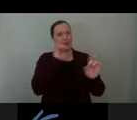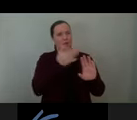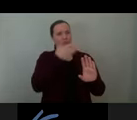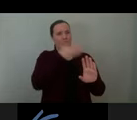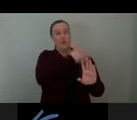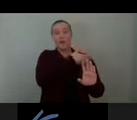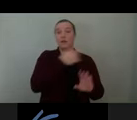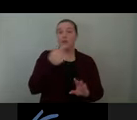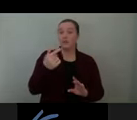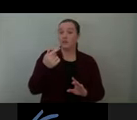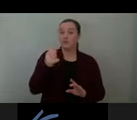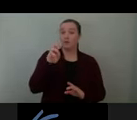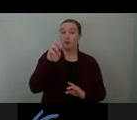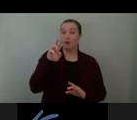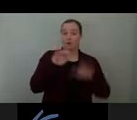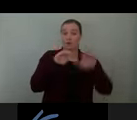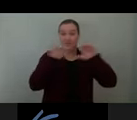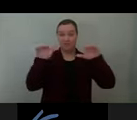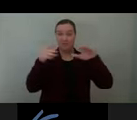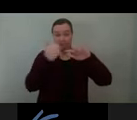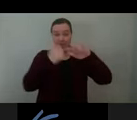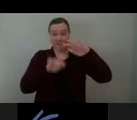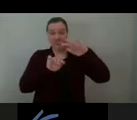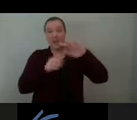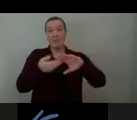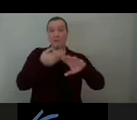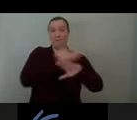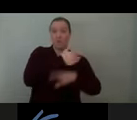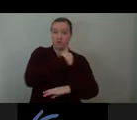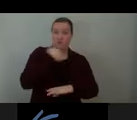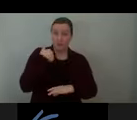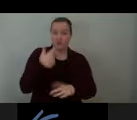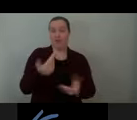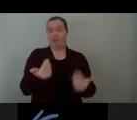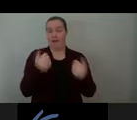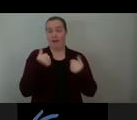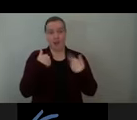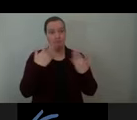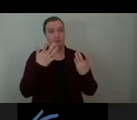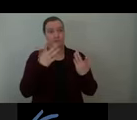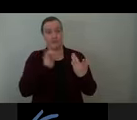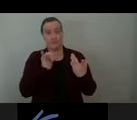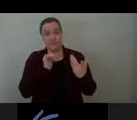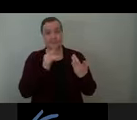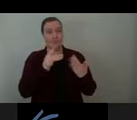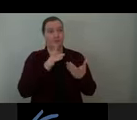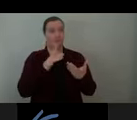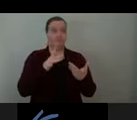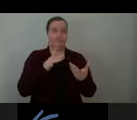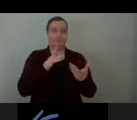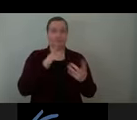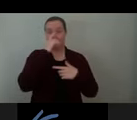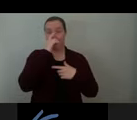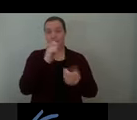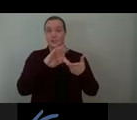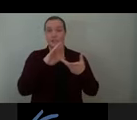an intricate story in place and different things happened. There was land reclaimed, there was rivers disappearing,